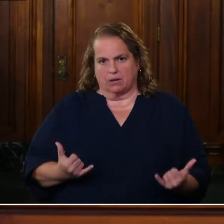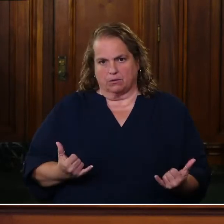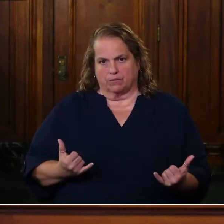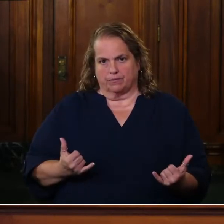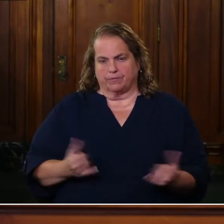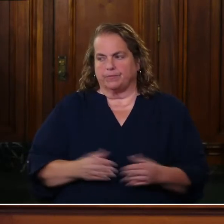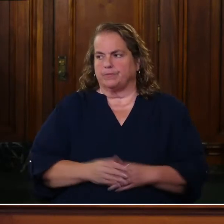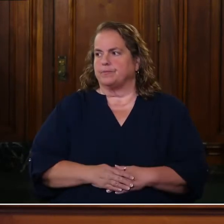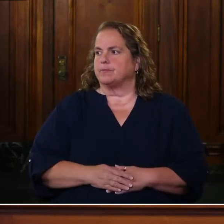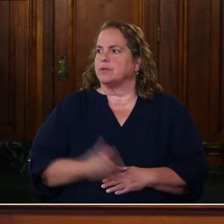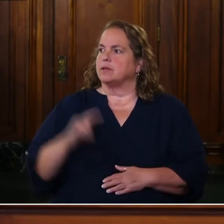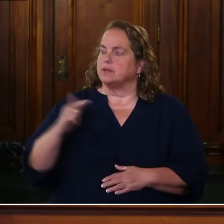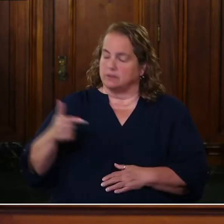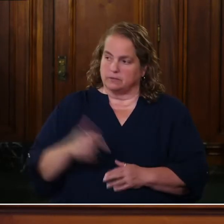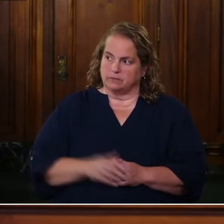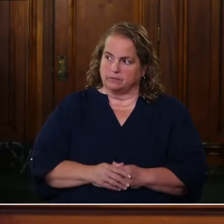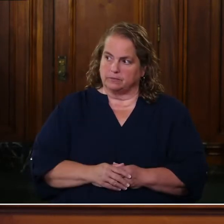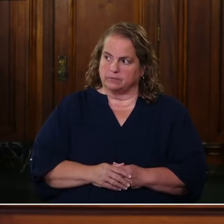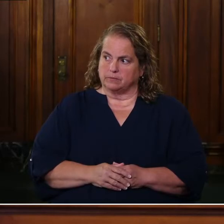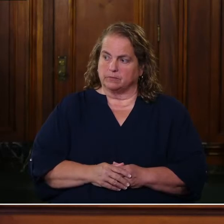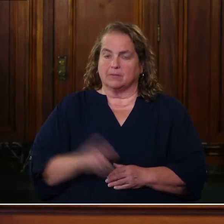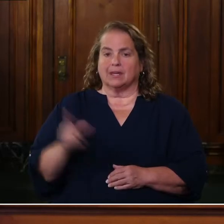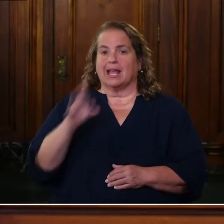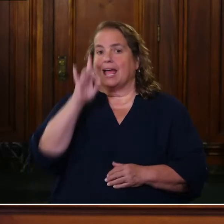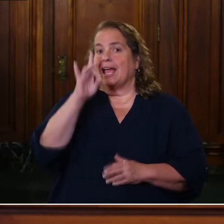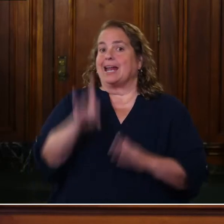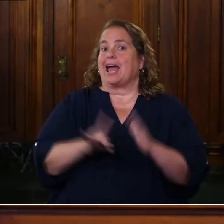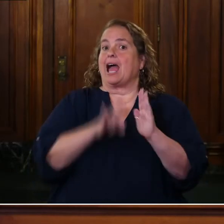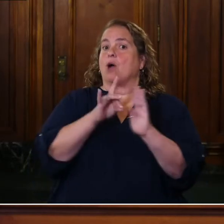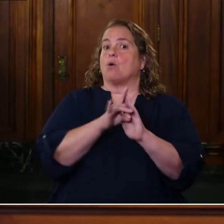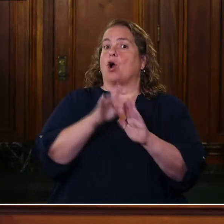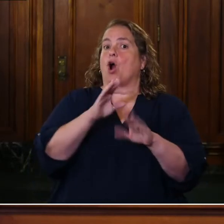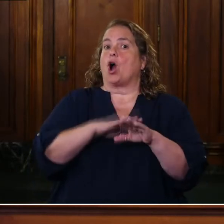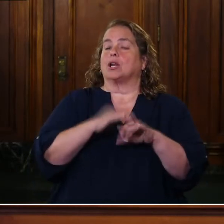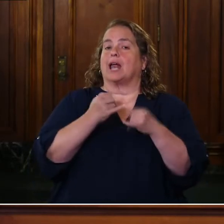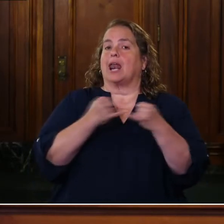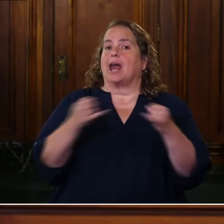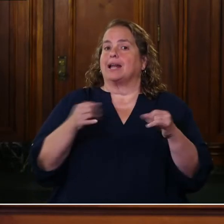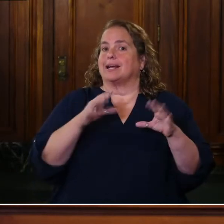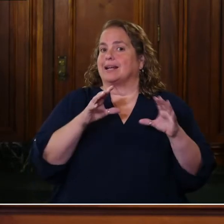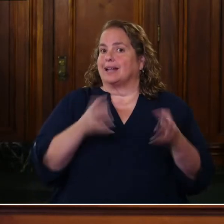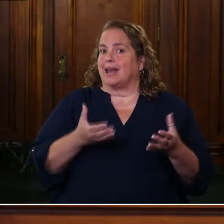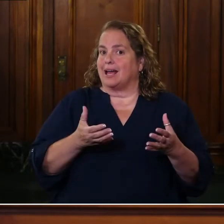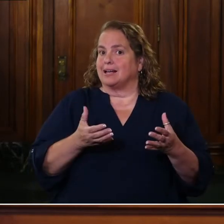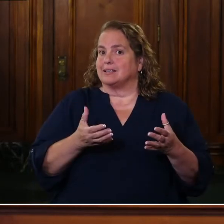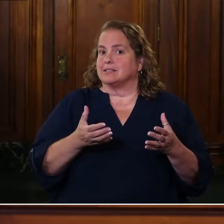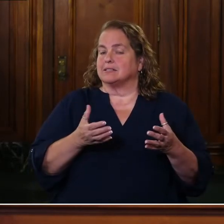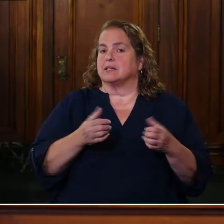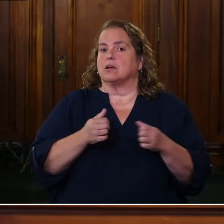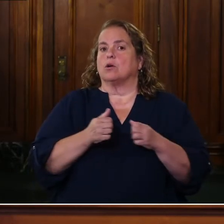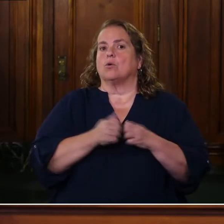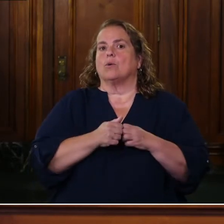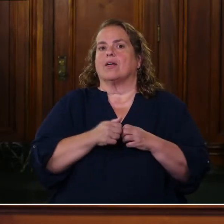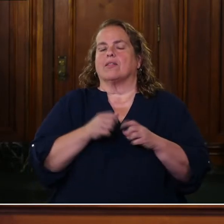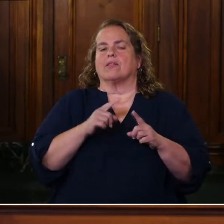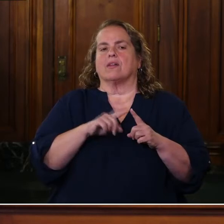Catherine. Is an eight hour online course for law enforcement on those things like implicit bias and enforcement enforcement?